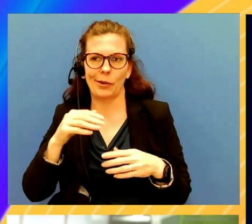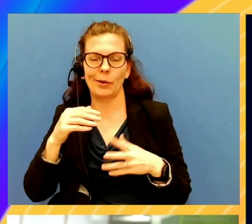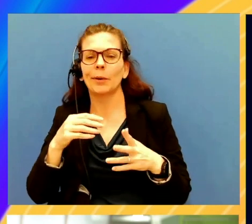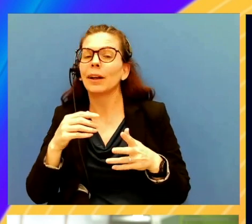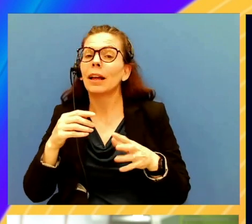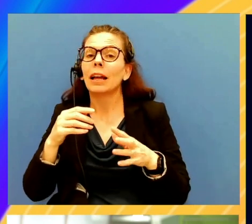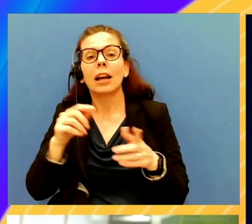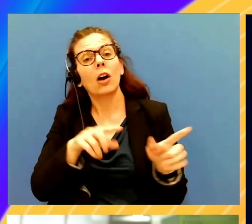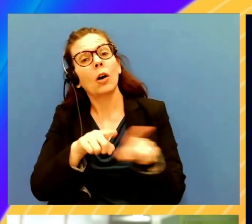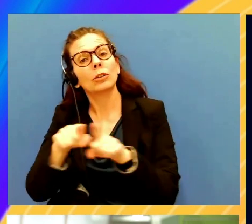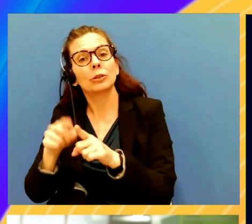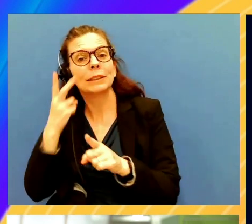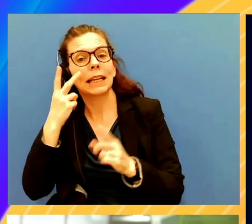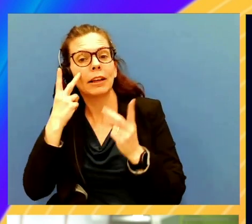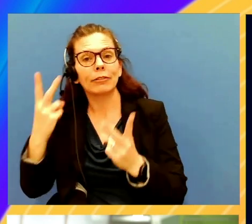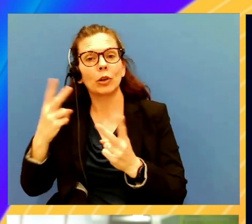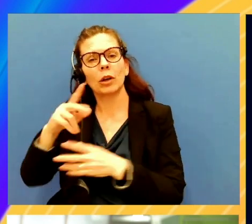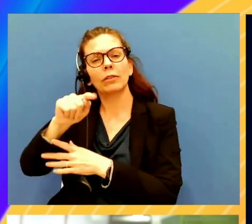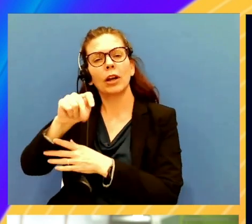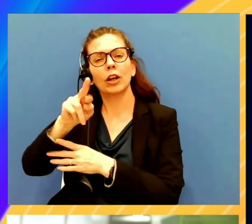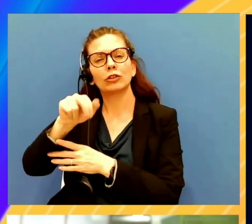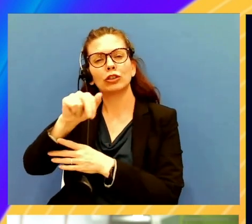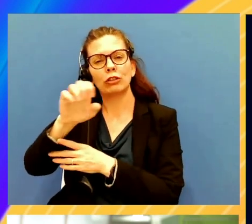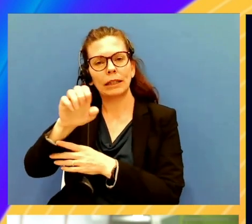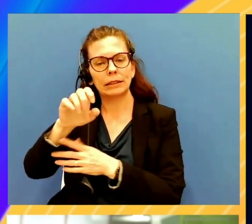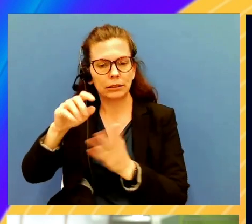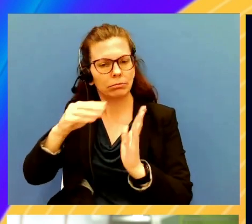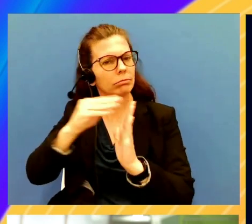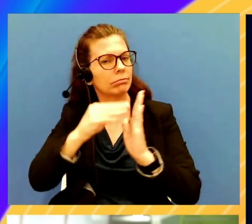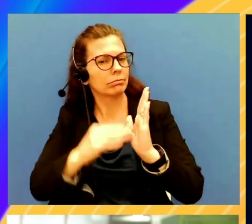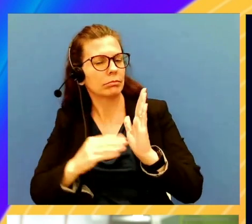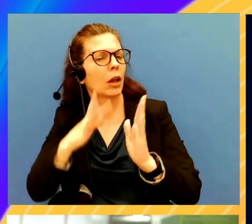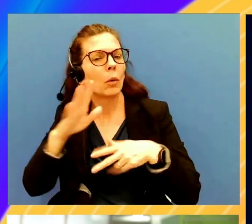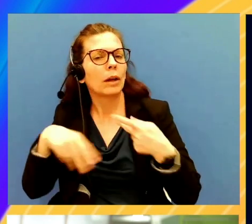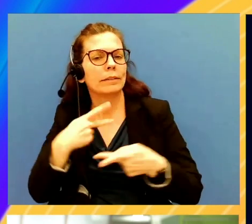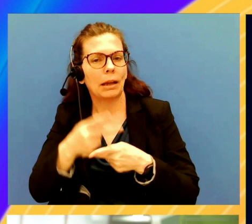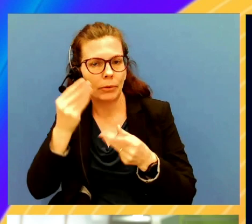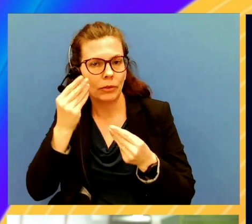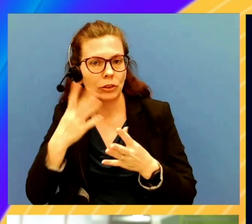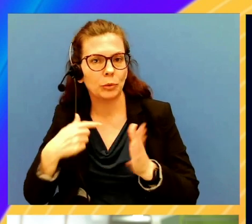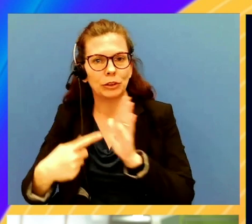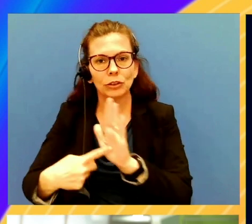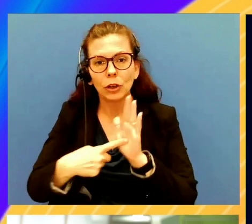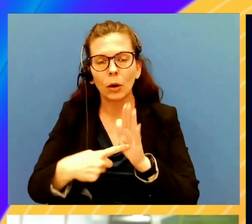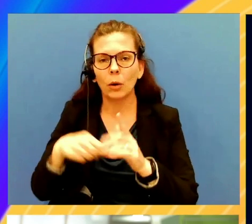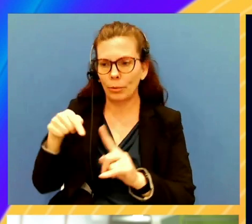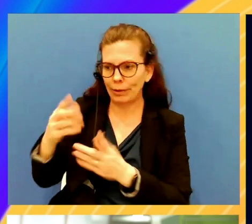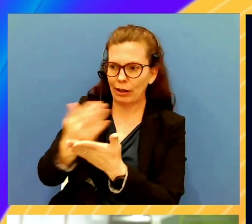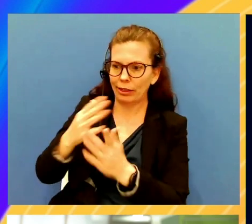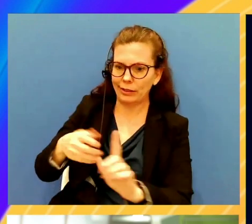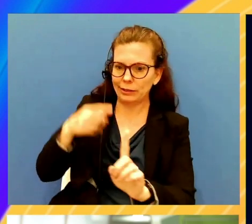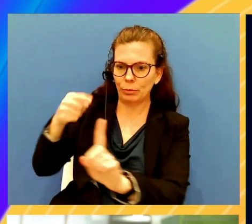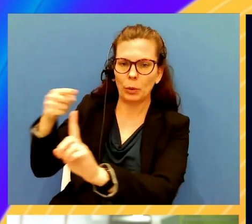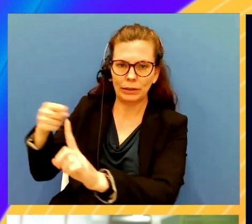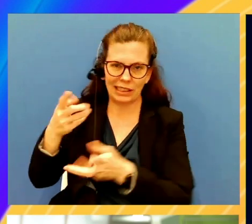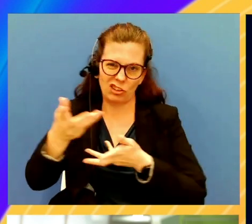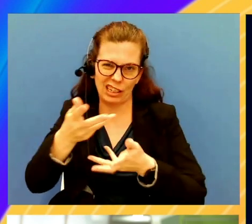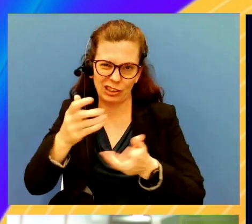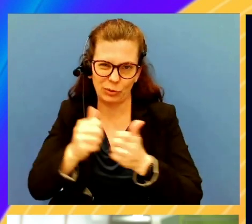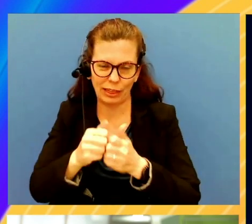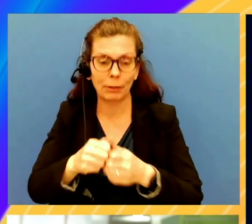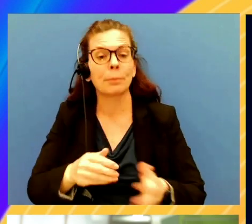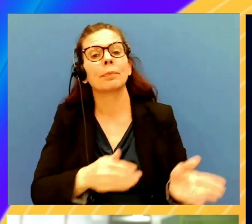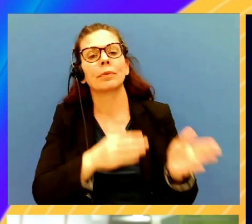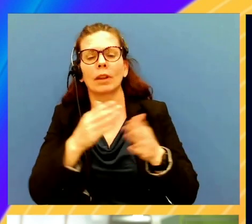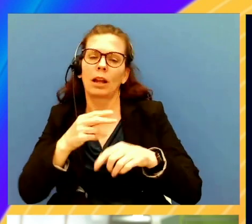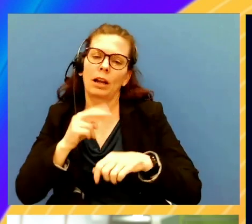going to see a view of a trace, what kind of information we show you and collect about those segments or about those endpoints that you're interacting with. And of course,